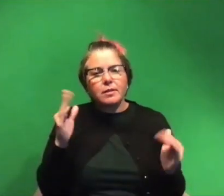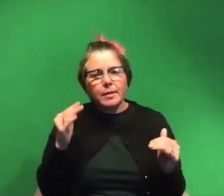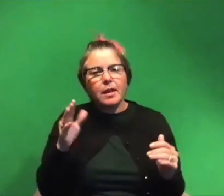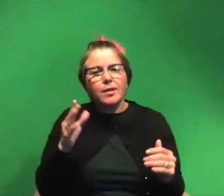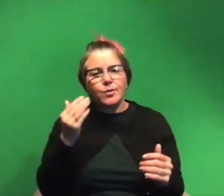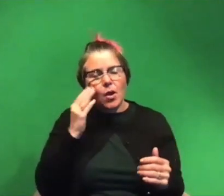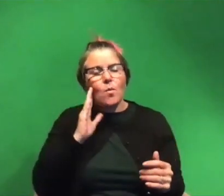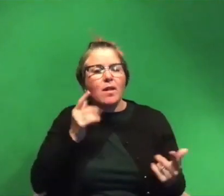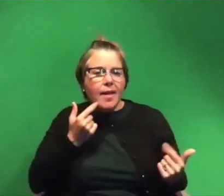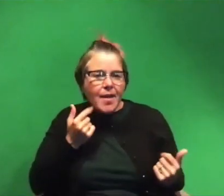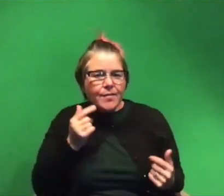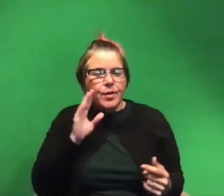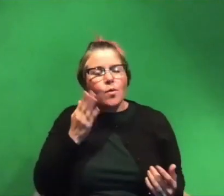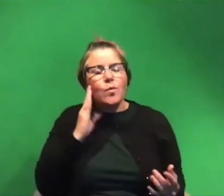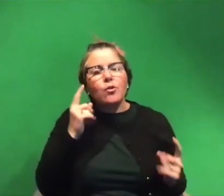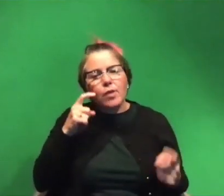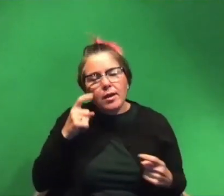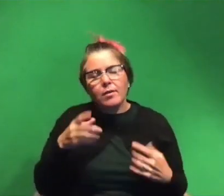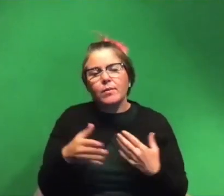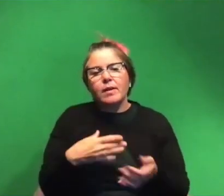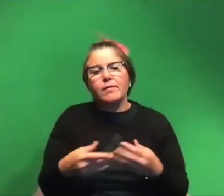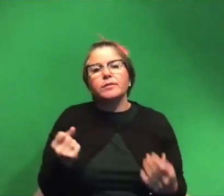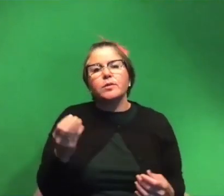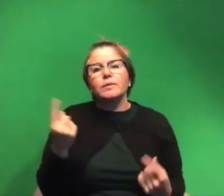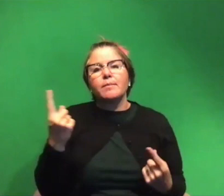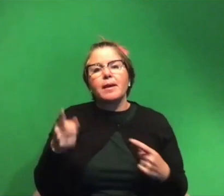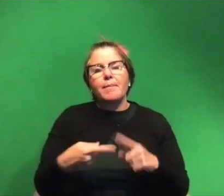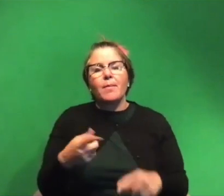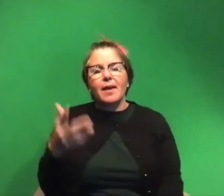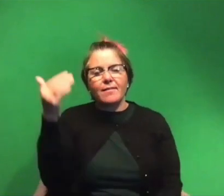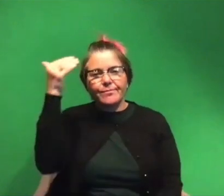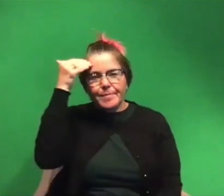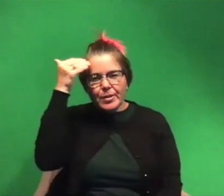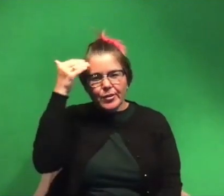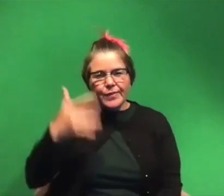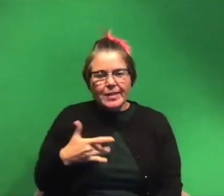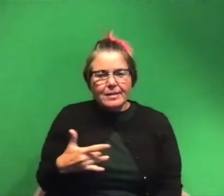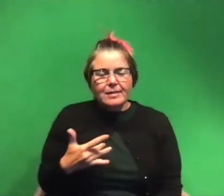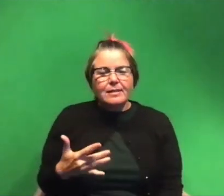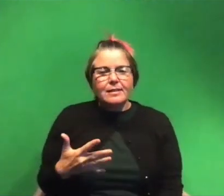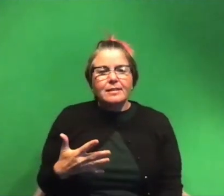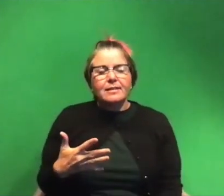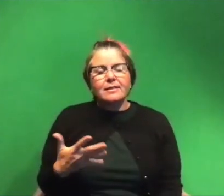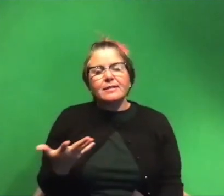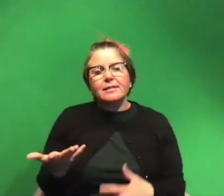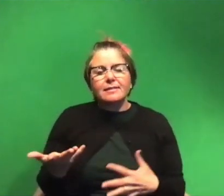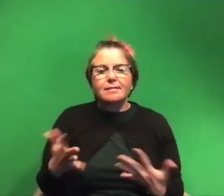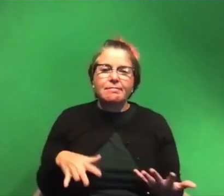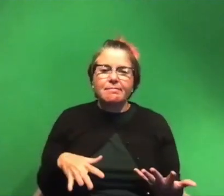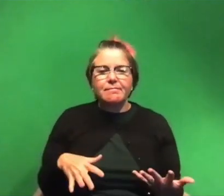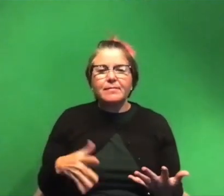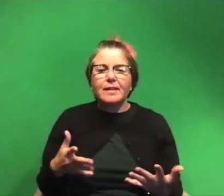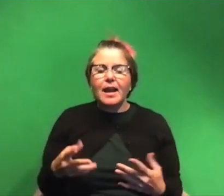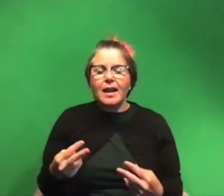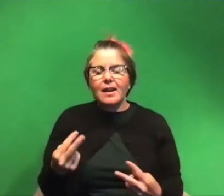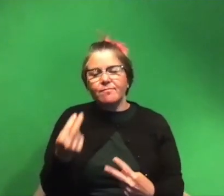make you laugh it's going to make you cry and so there's something about that familiarity that um sort of uh taking you